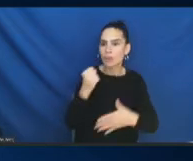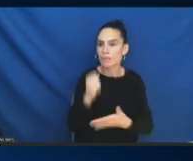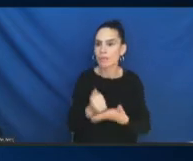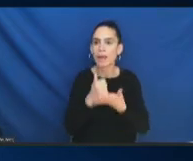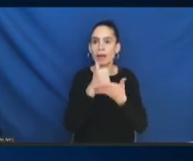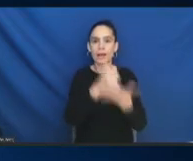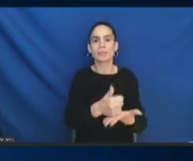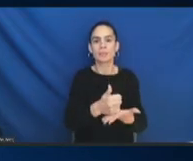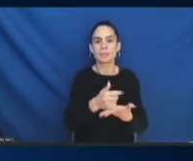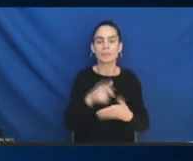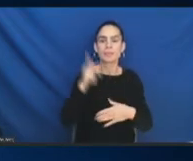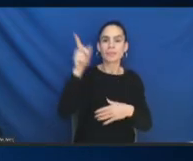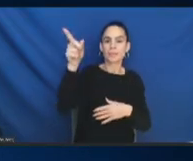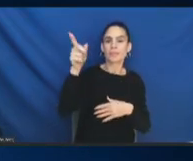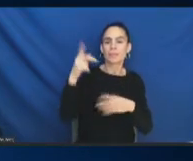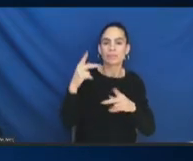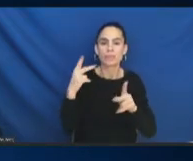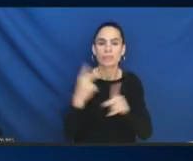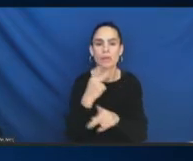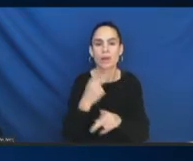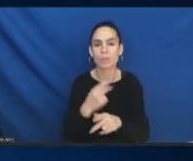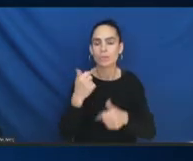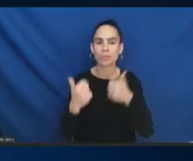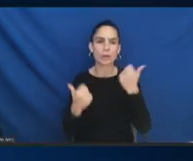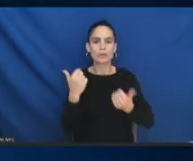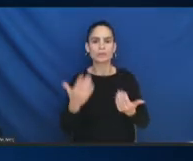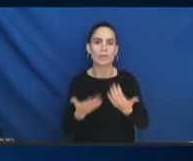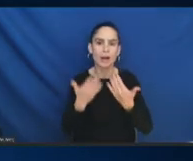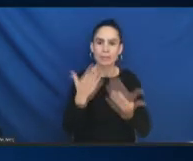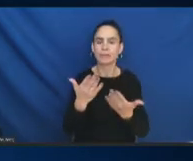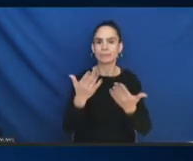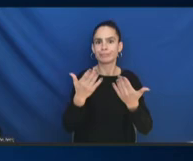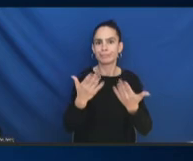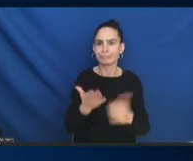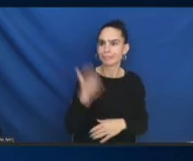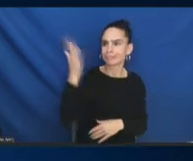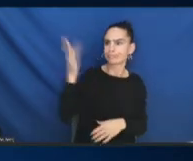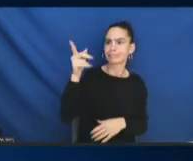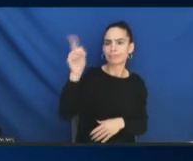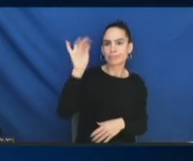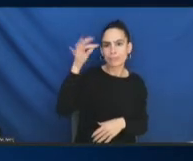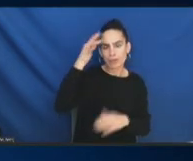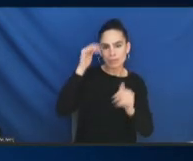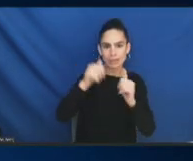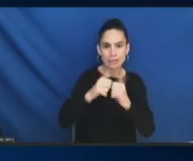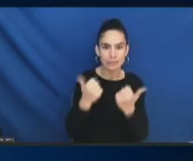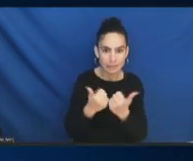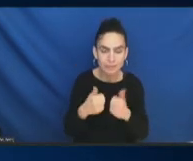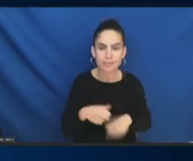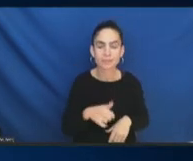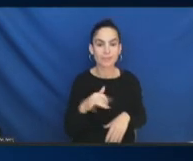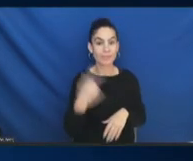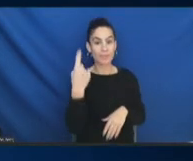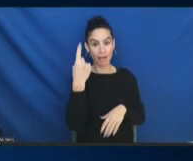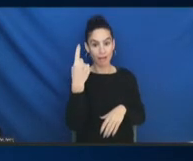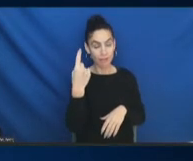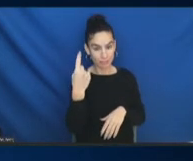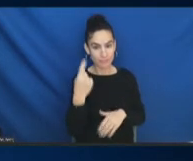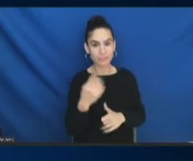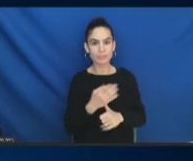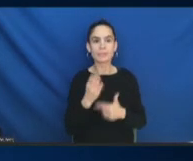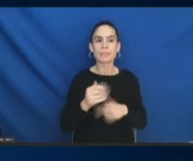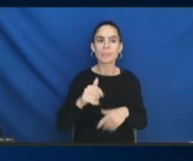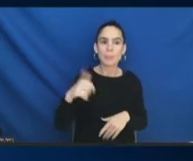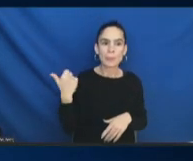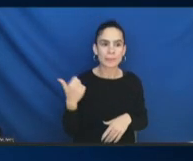recommendations are to all federal agencies, right? And so, that's one thing. The other is just building on what